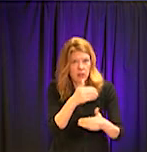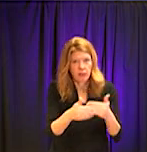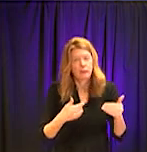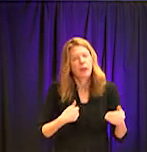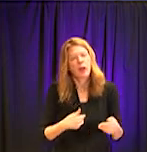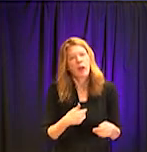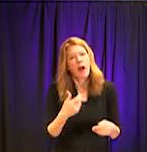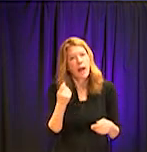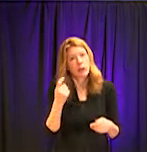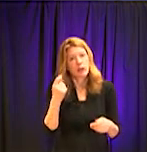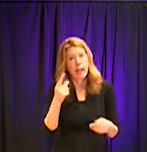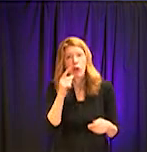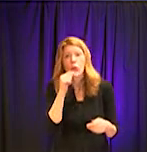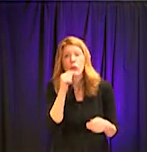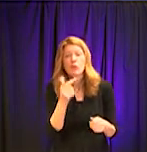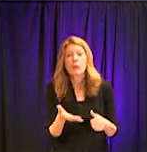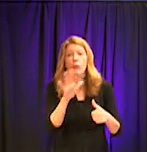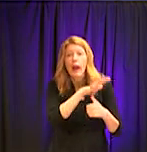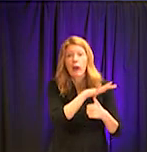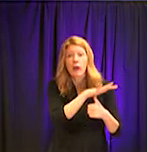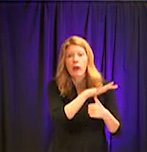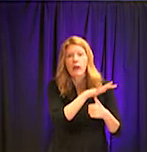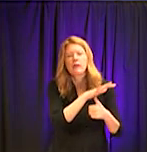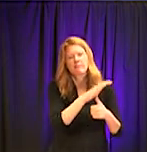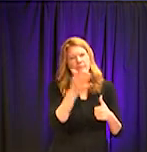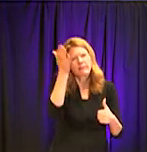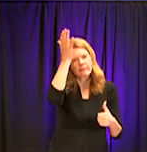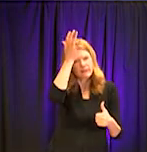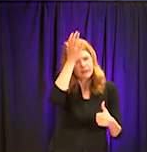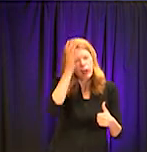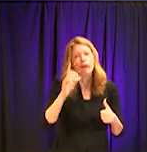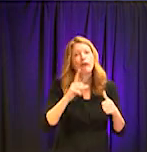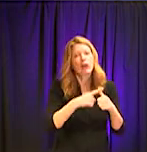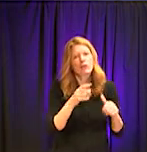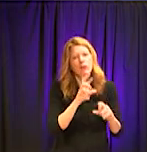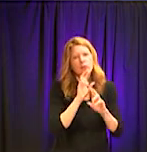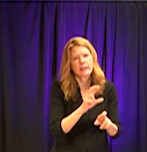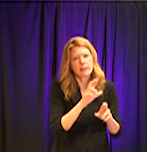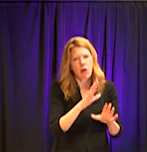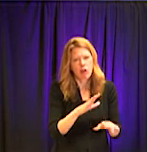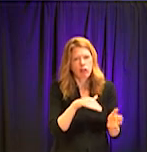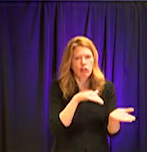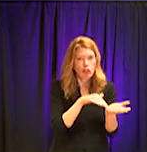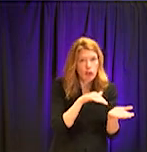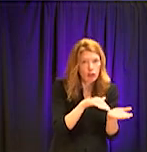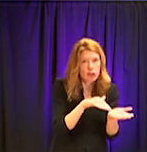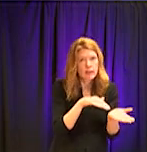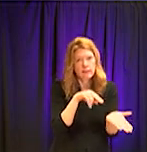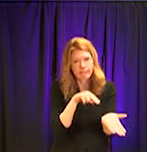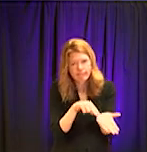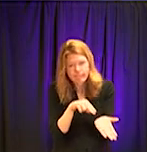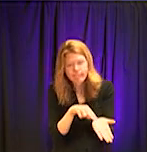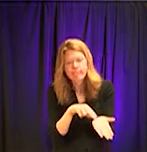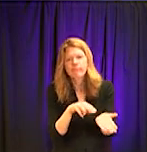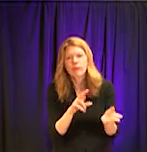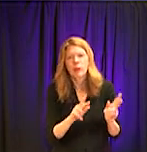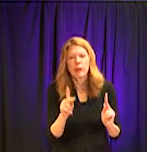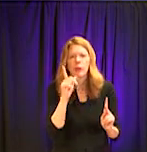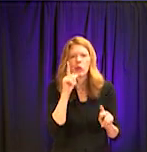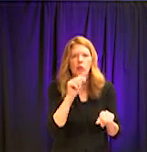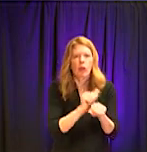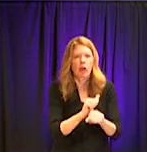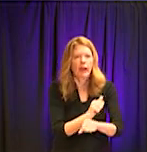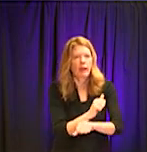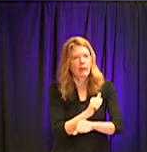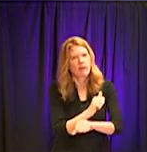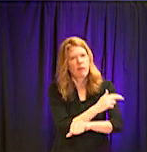individuals who care for those who are, uh, medically fragile. For example, workers who care for, um, individuals who